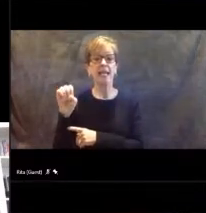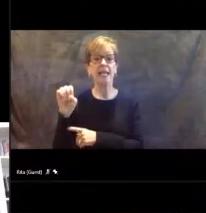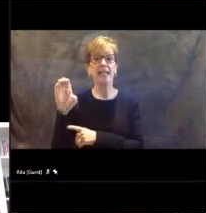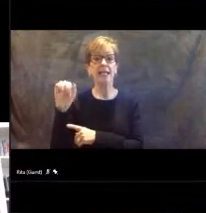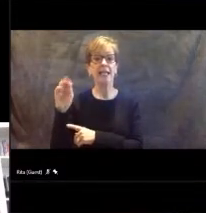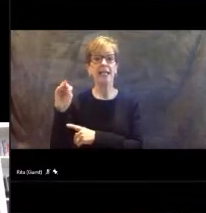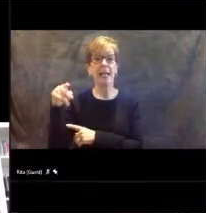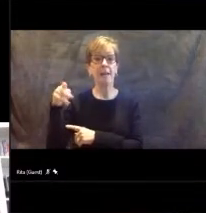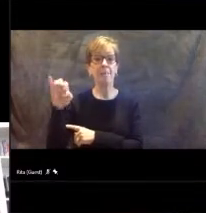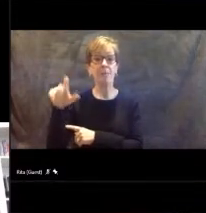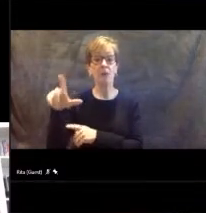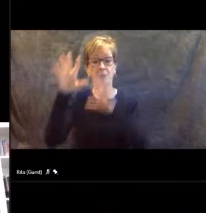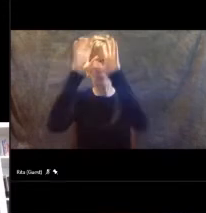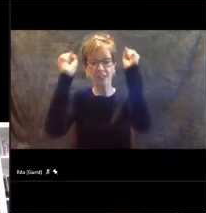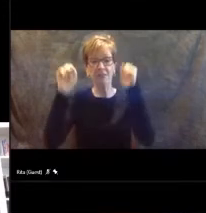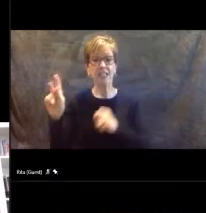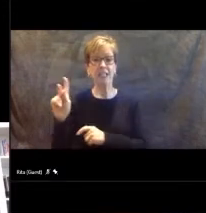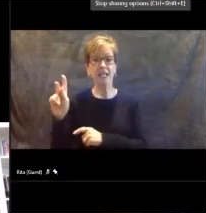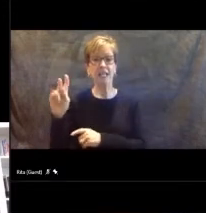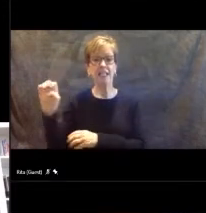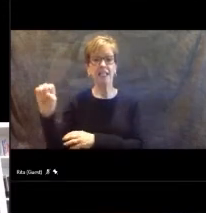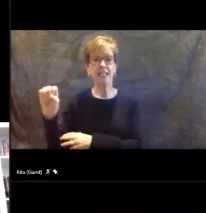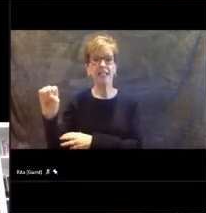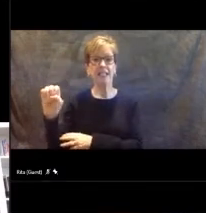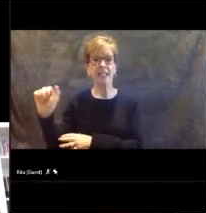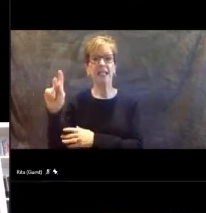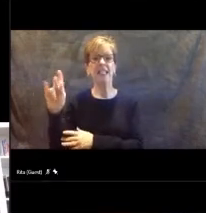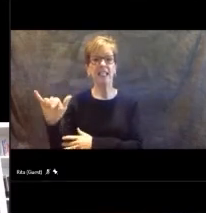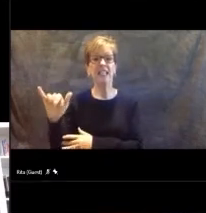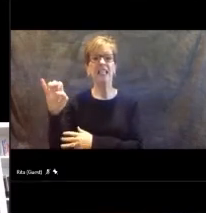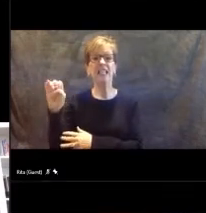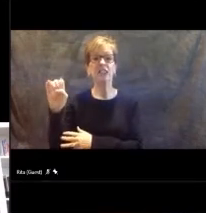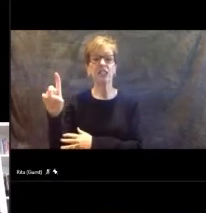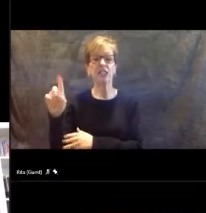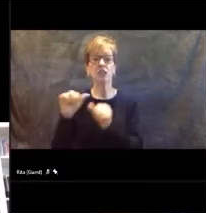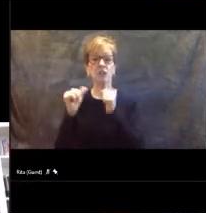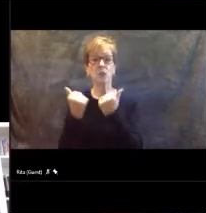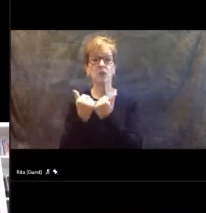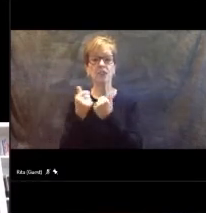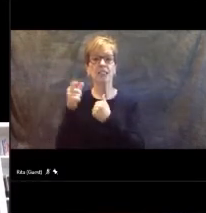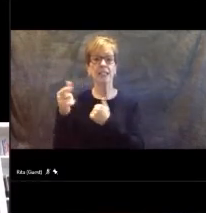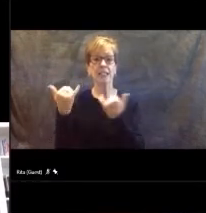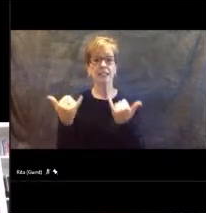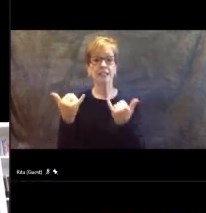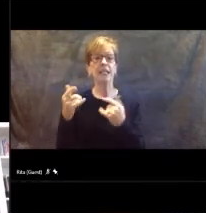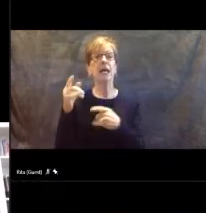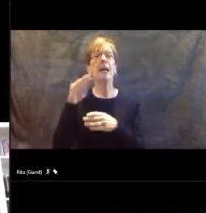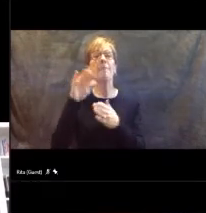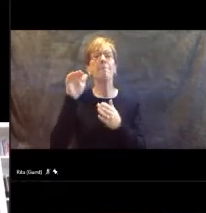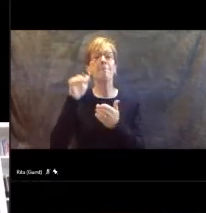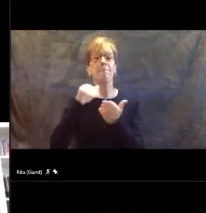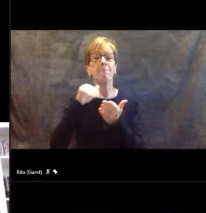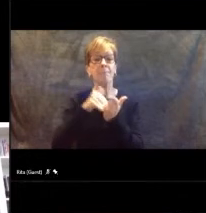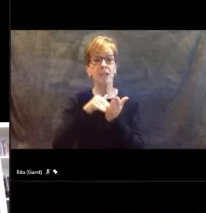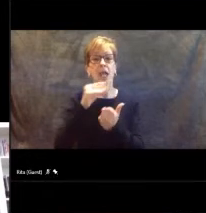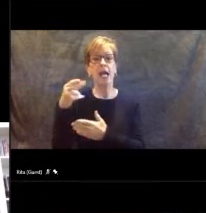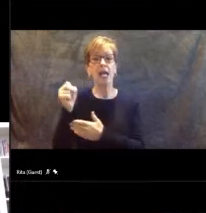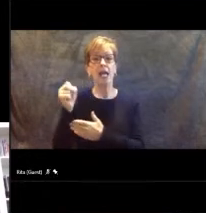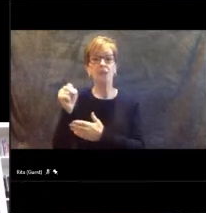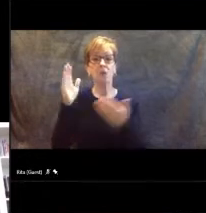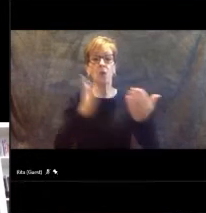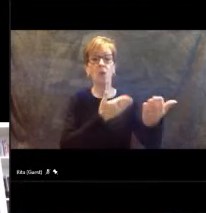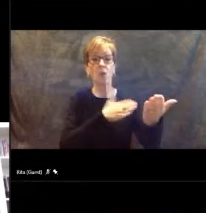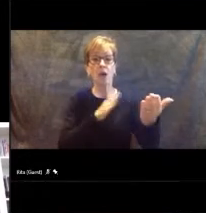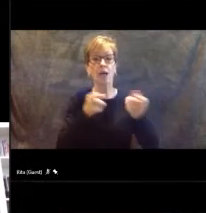Education Association. Eddie is a middle and high school choir director from Knox County, currently